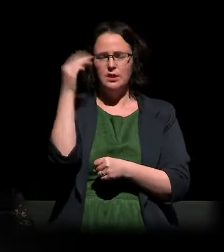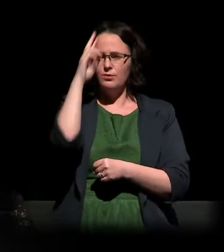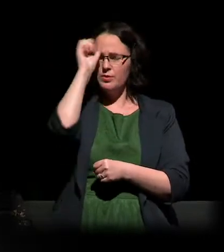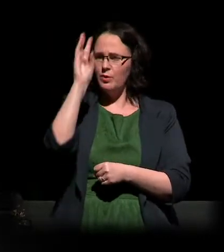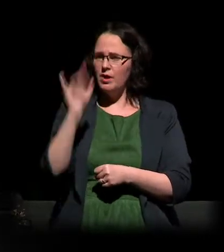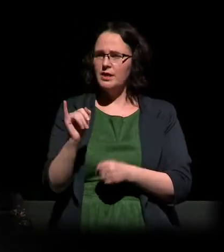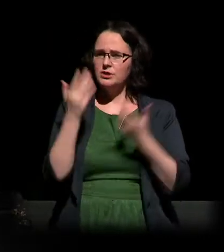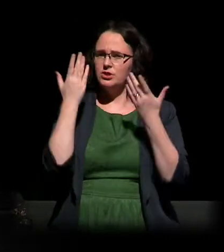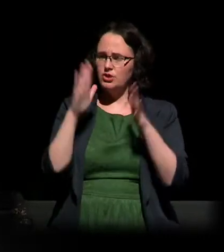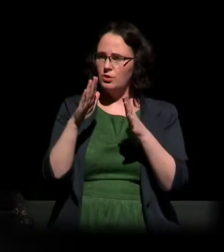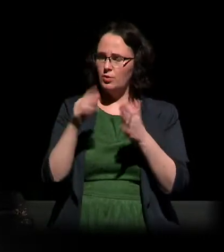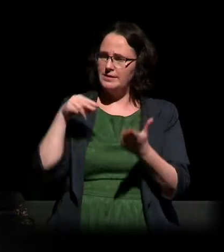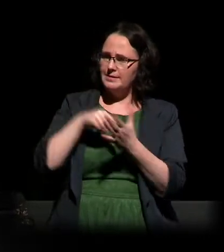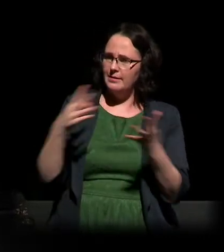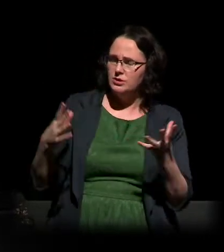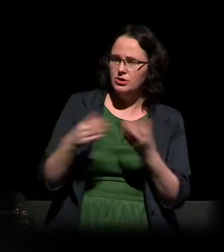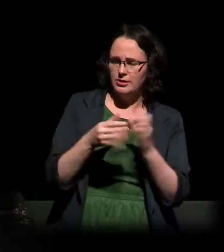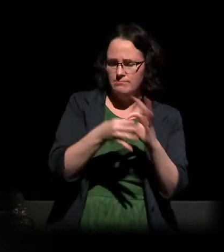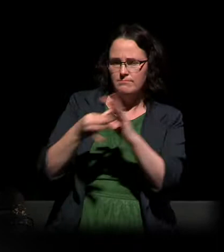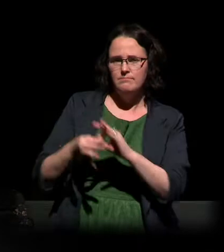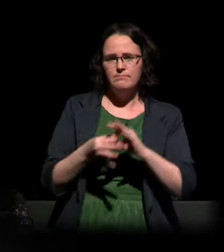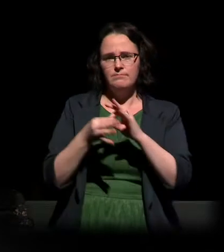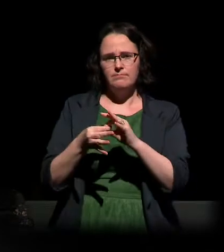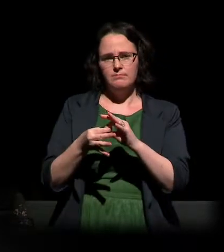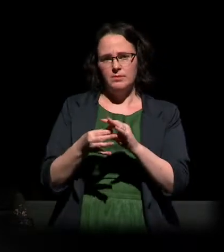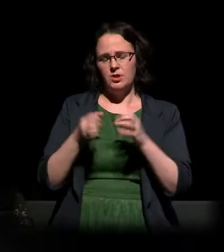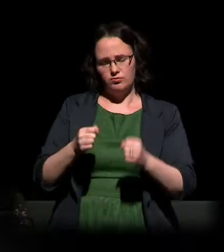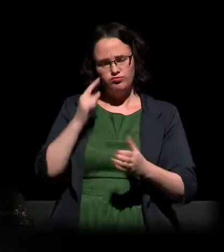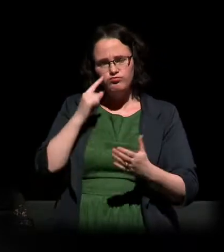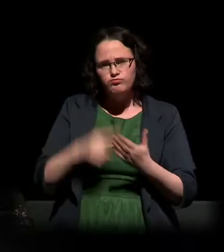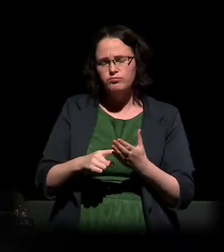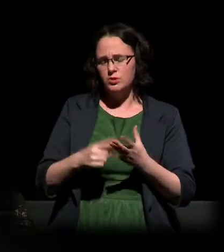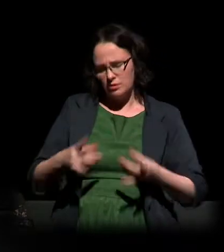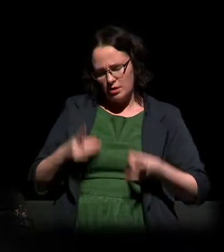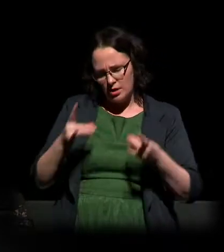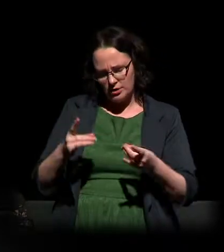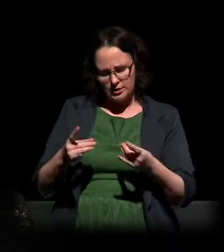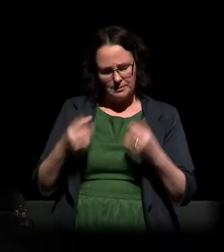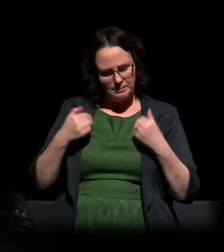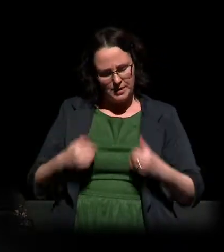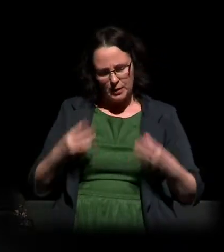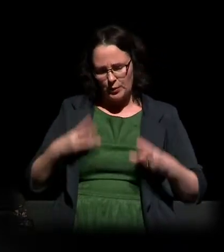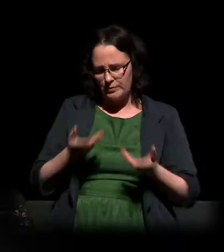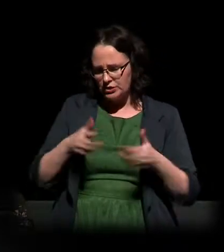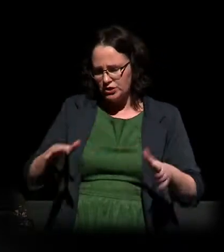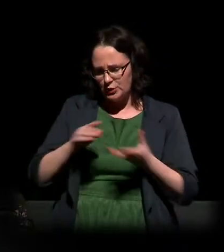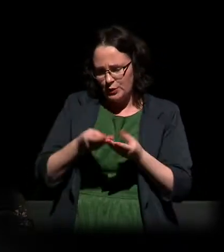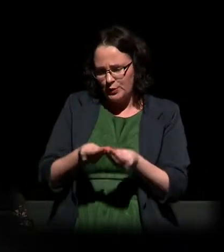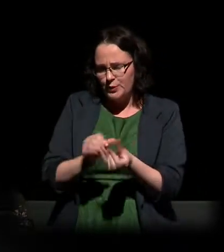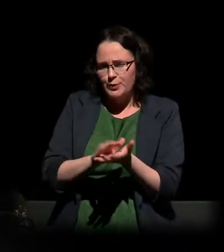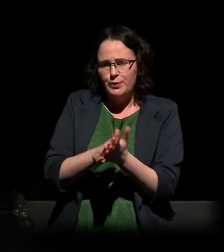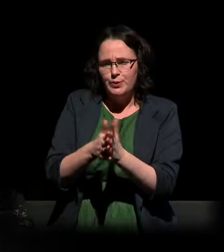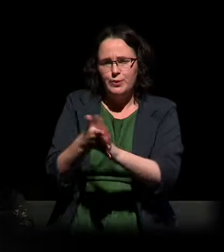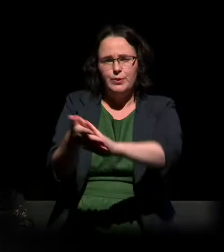and sharing our determination to honour the men, women, and children who perished. And above all, we